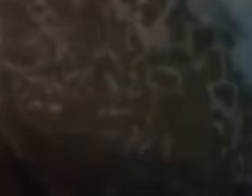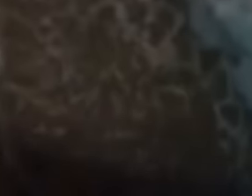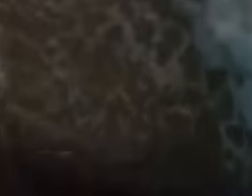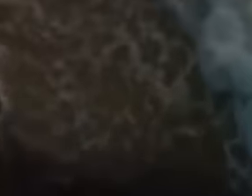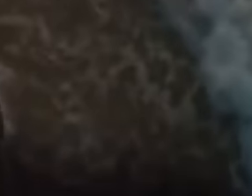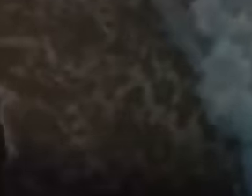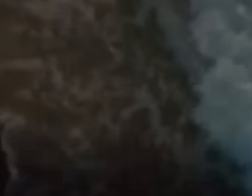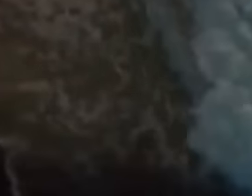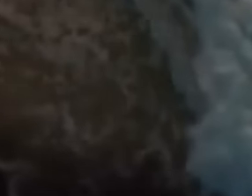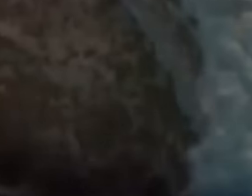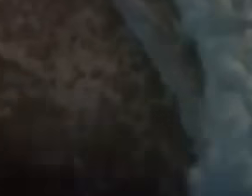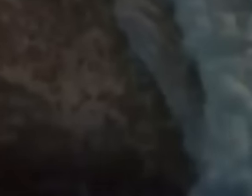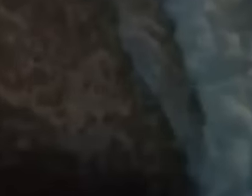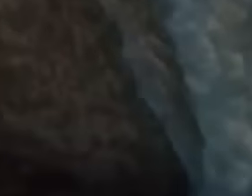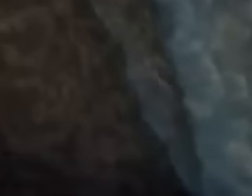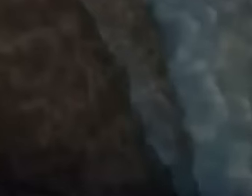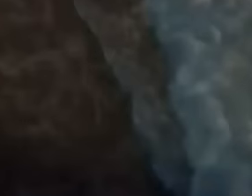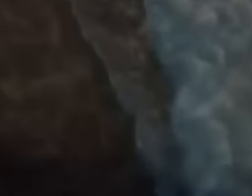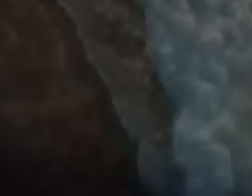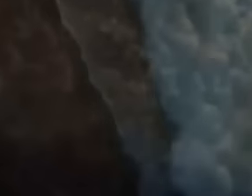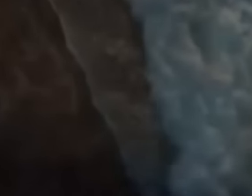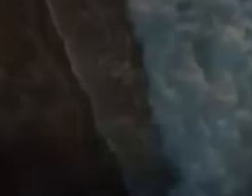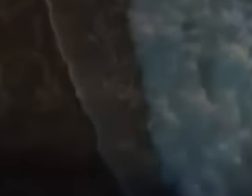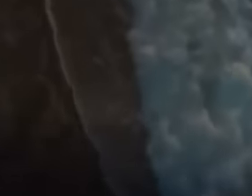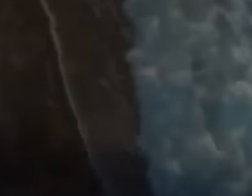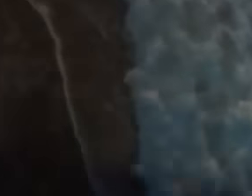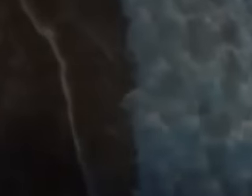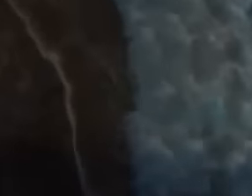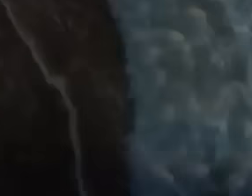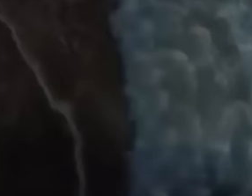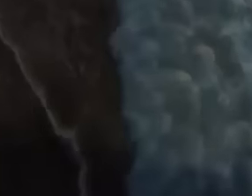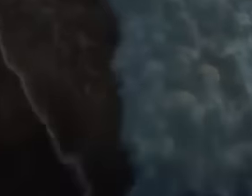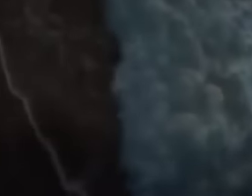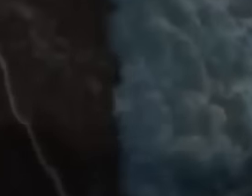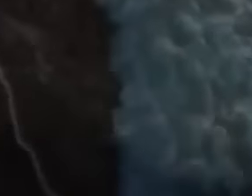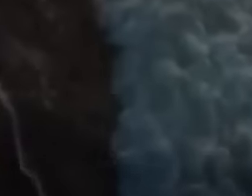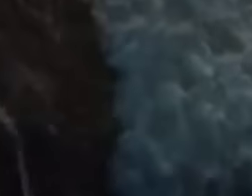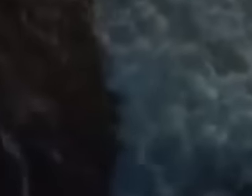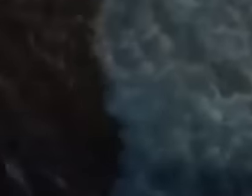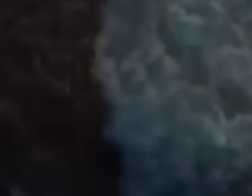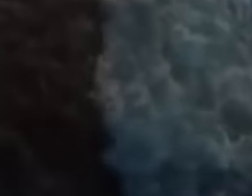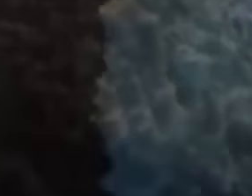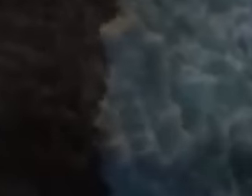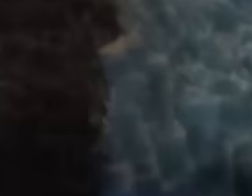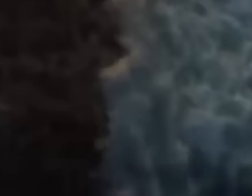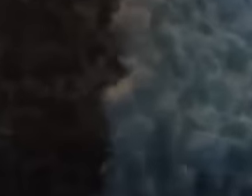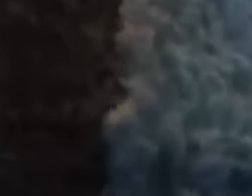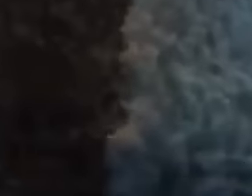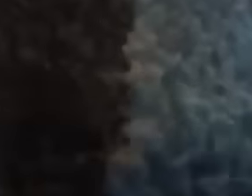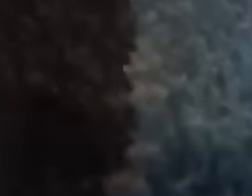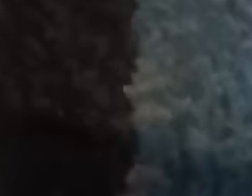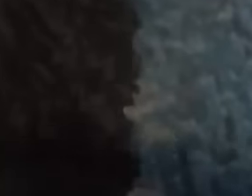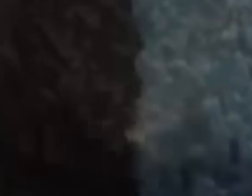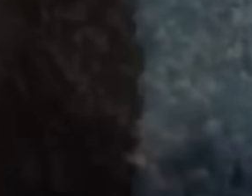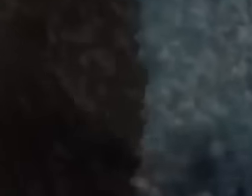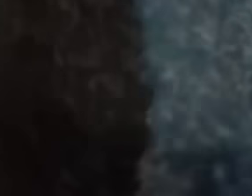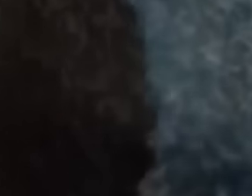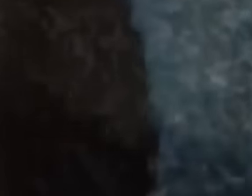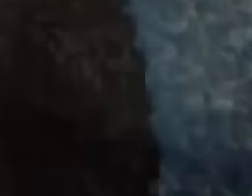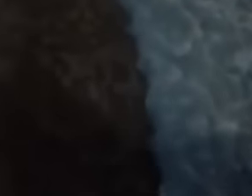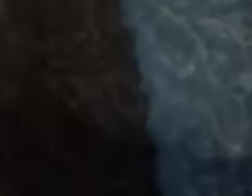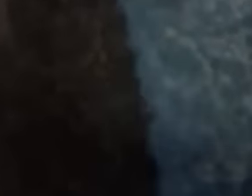of peace. Blessed are they refreshed by springs and by rain,